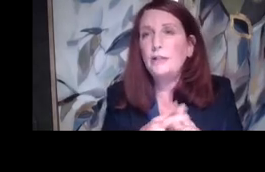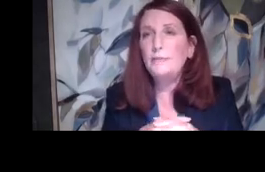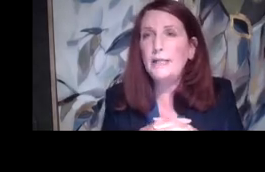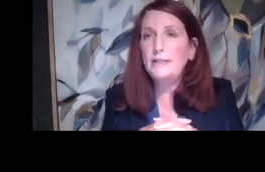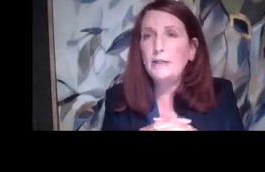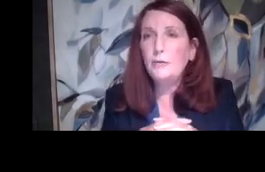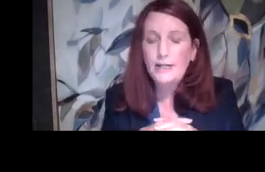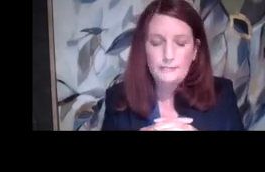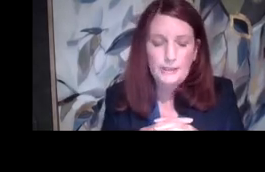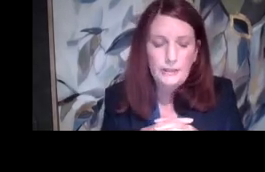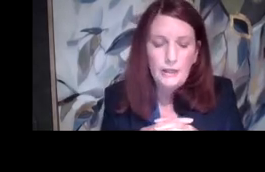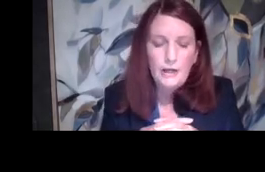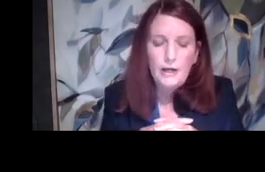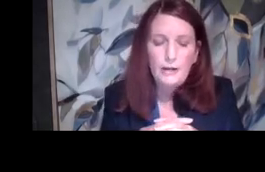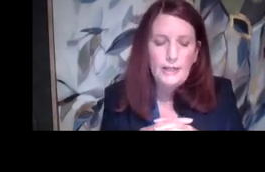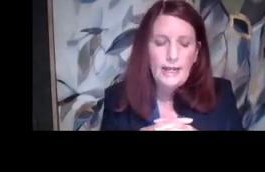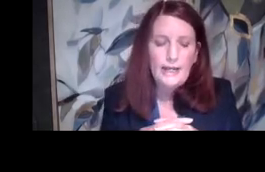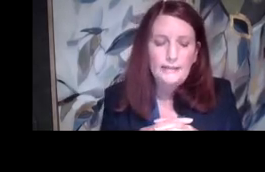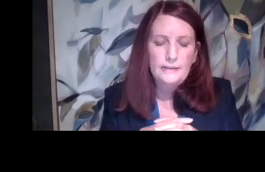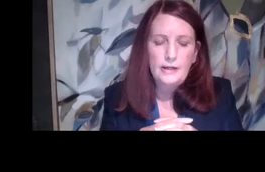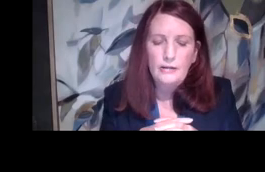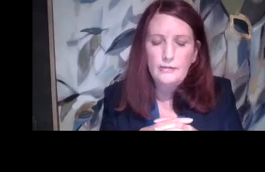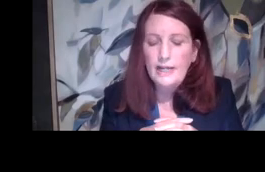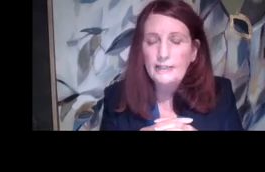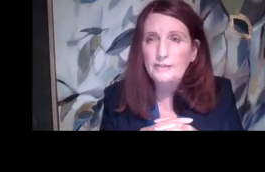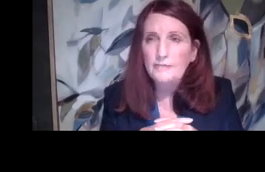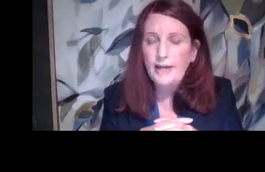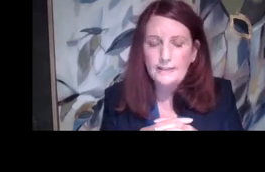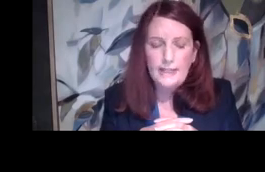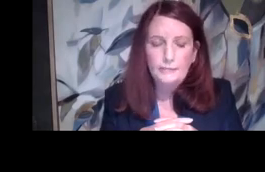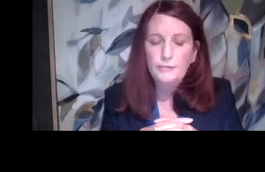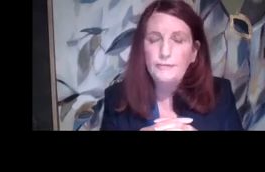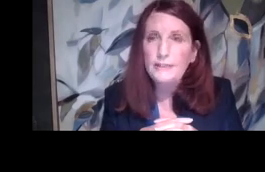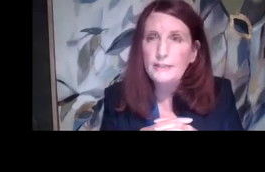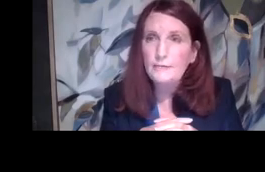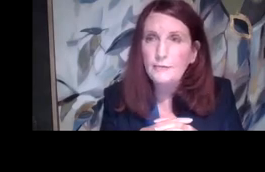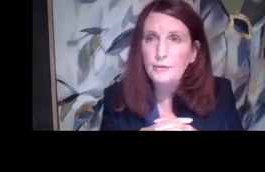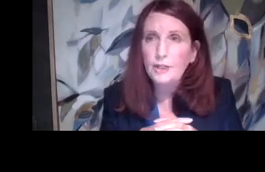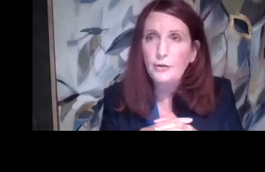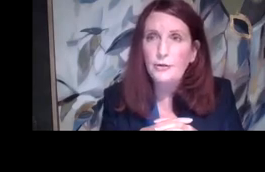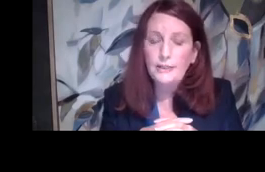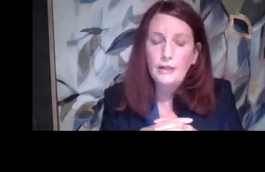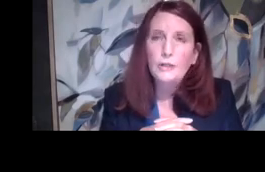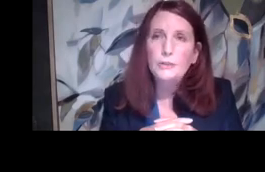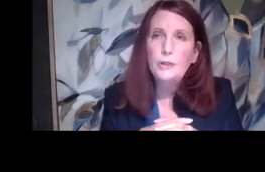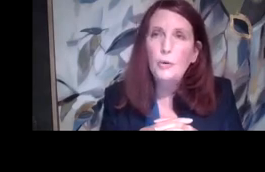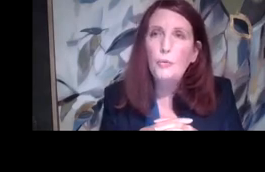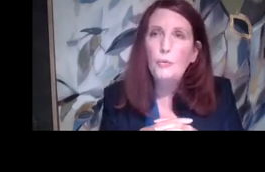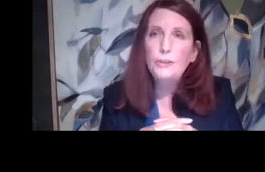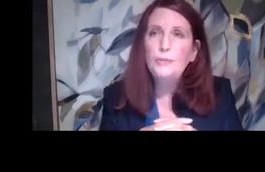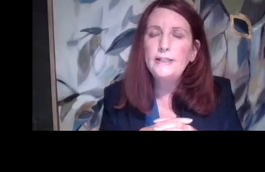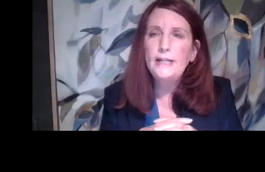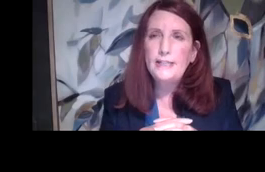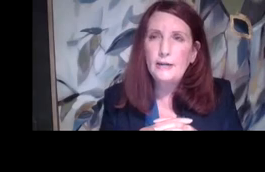to eliminate the harassment. Um, and the, and its effects and prevent it from a recurring. So